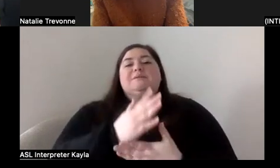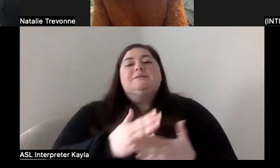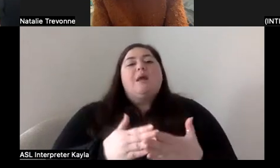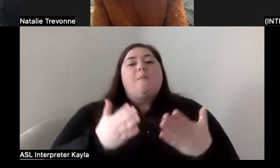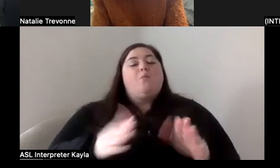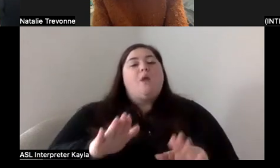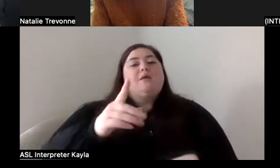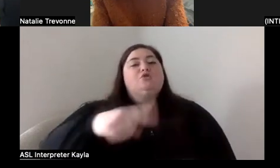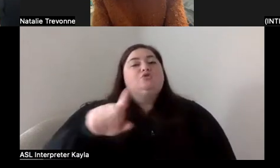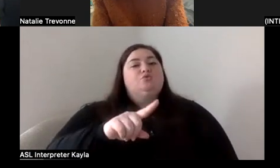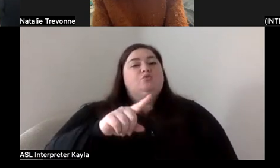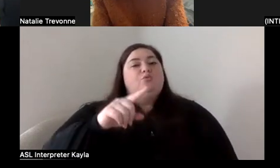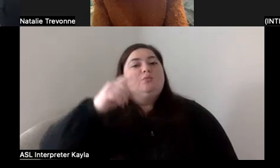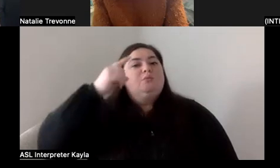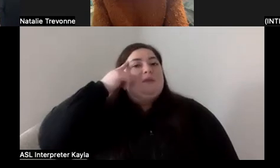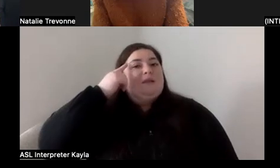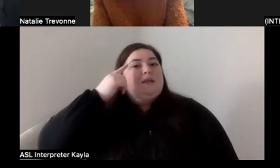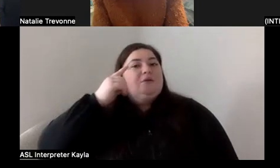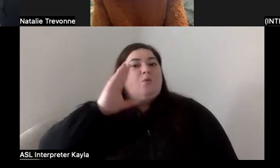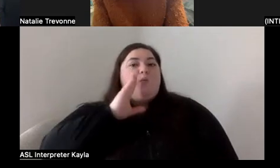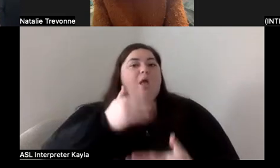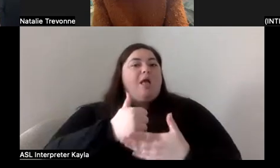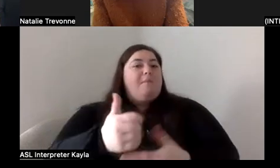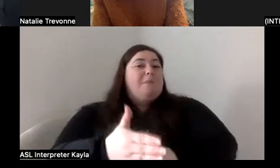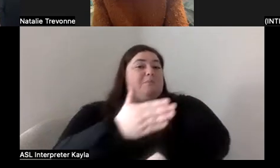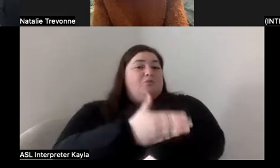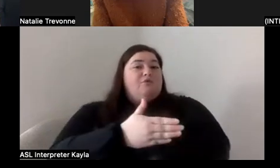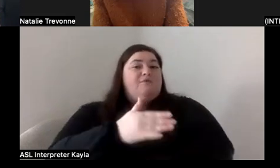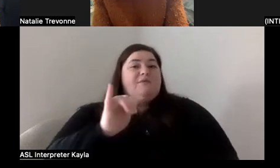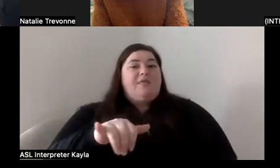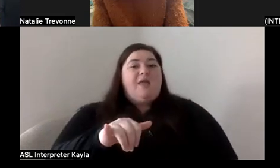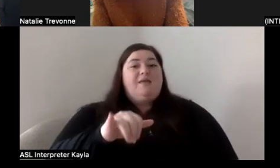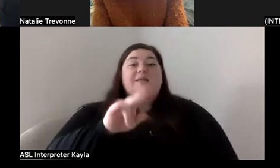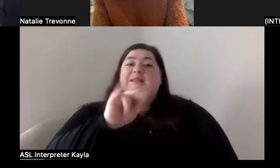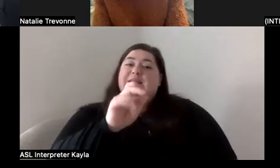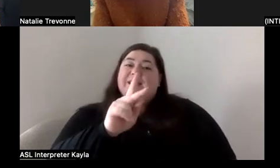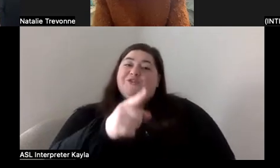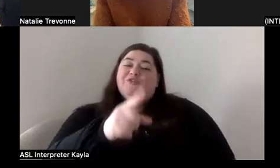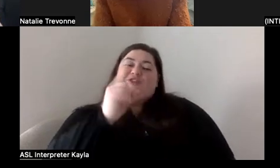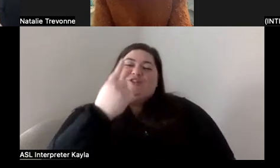all think could help improve that? Um, Nick, we'll start with you.